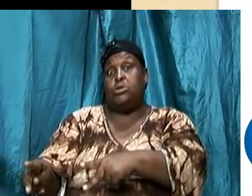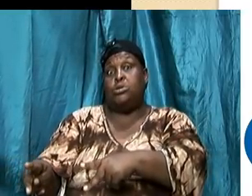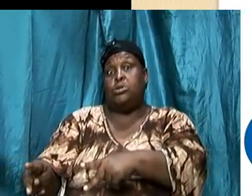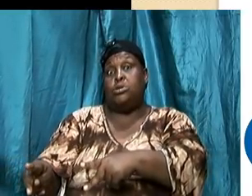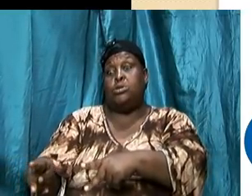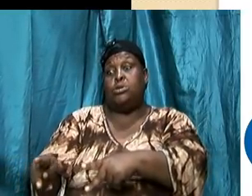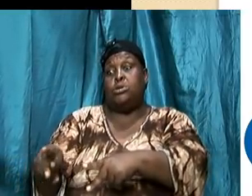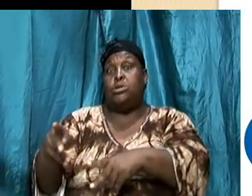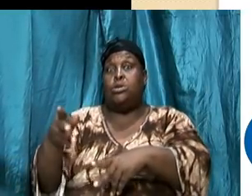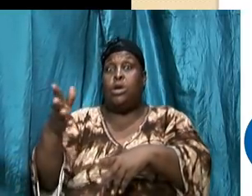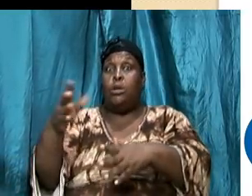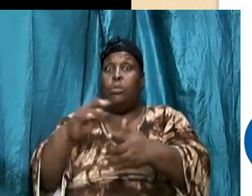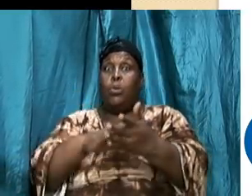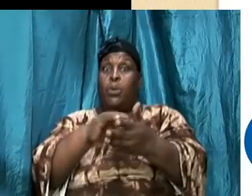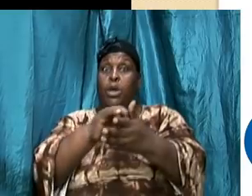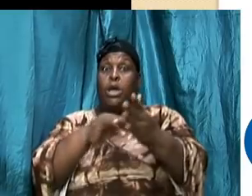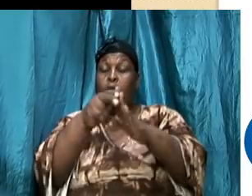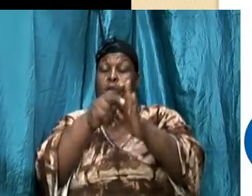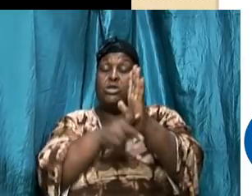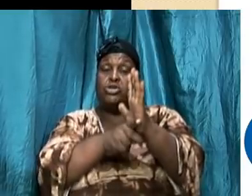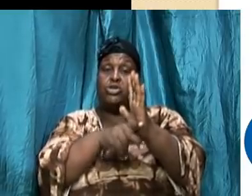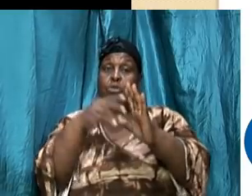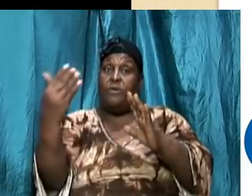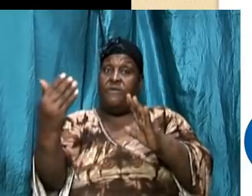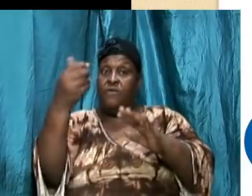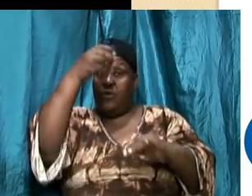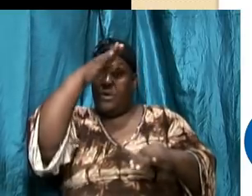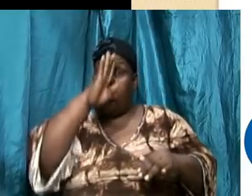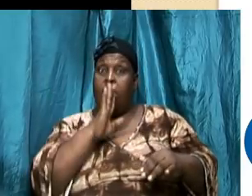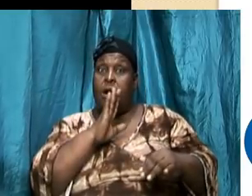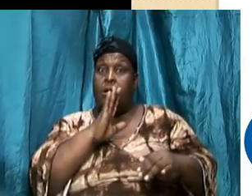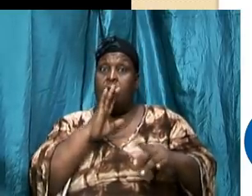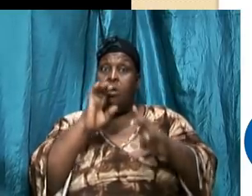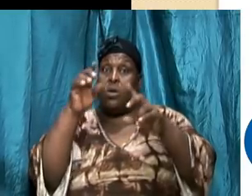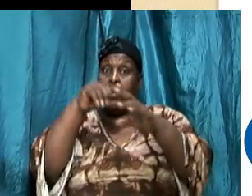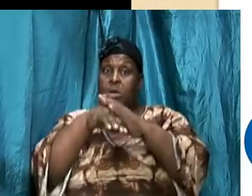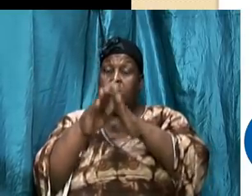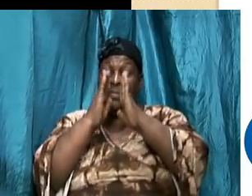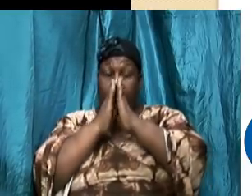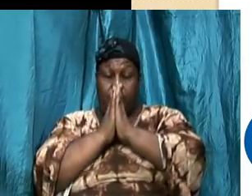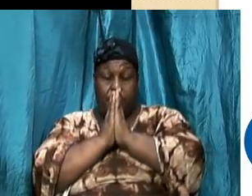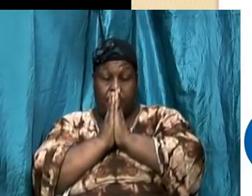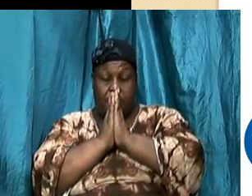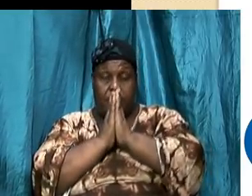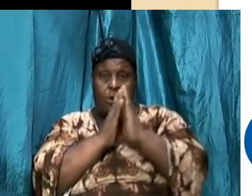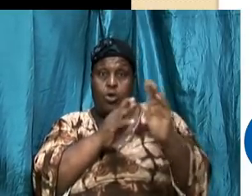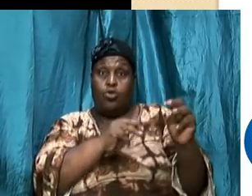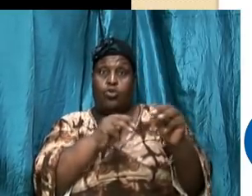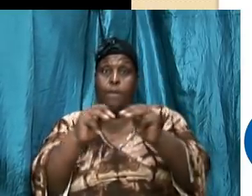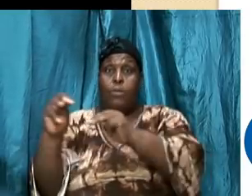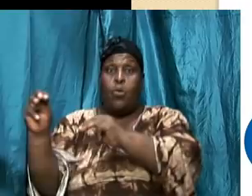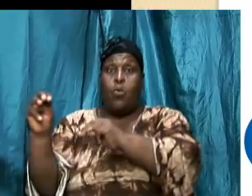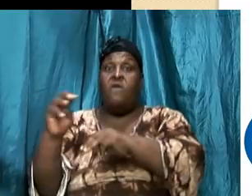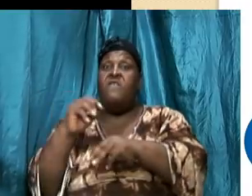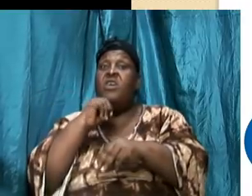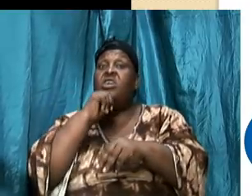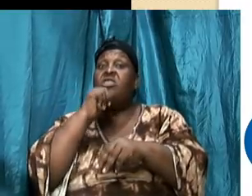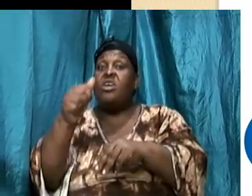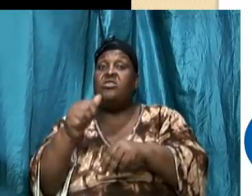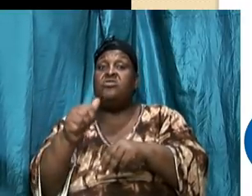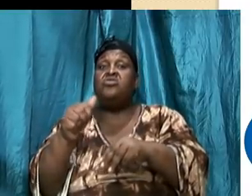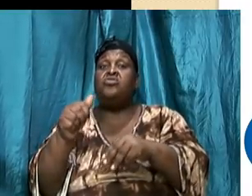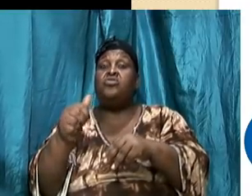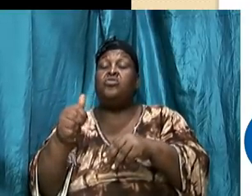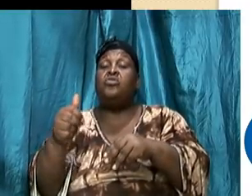then to get into prior and then to having gotten up from prior to move now to not go back there anymore